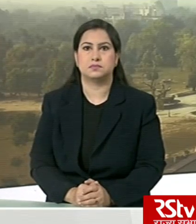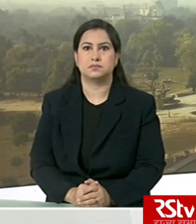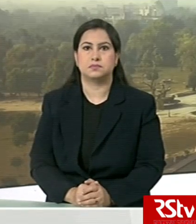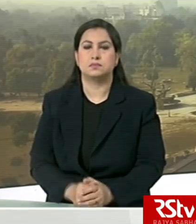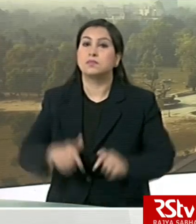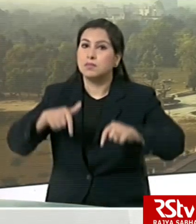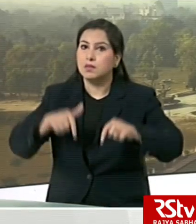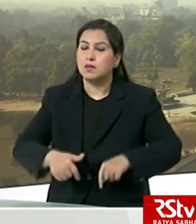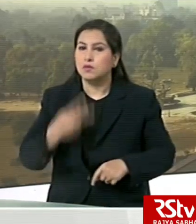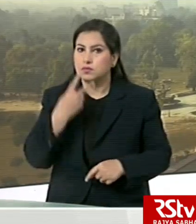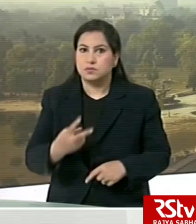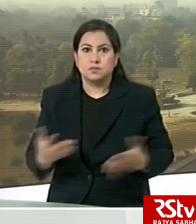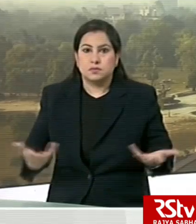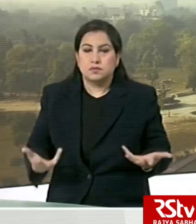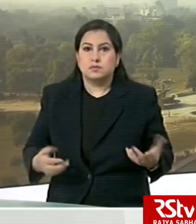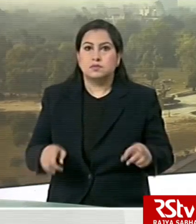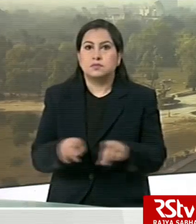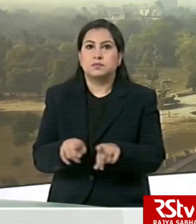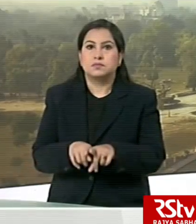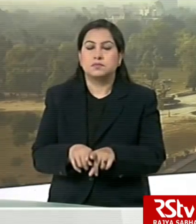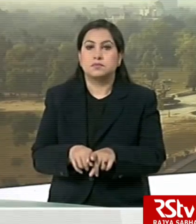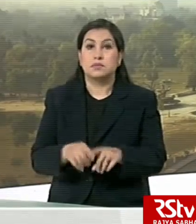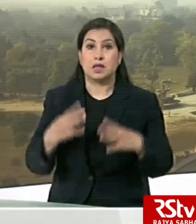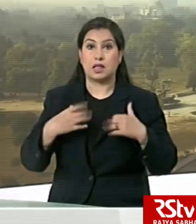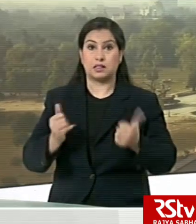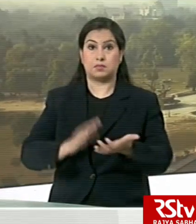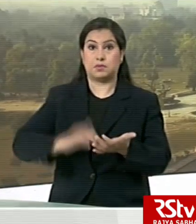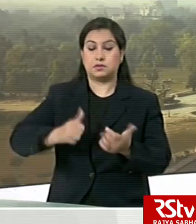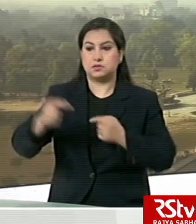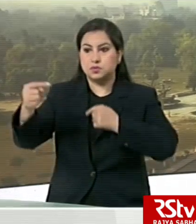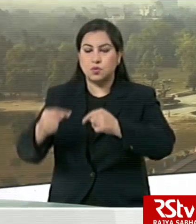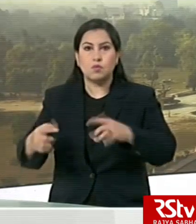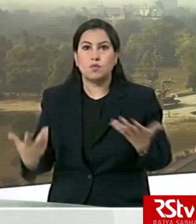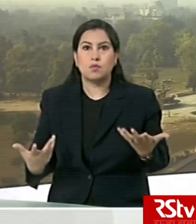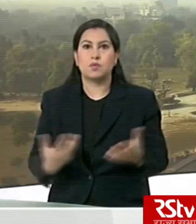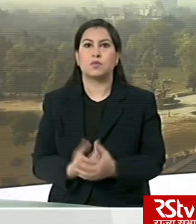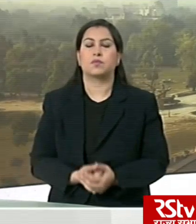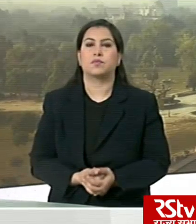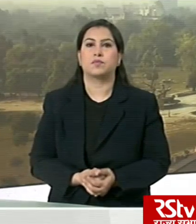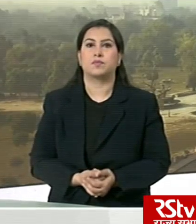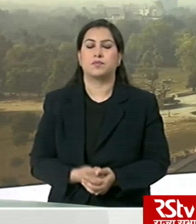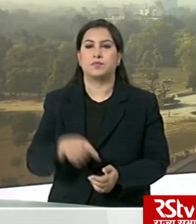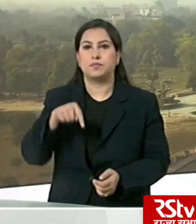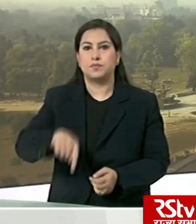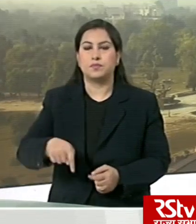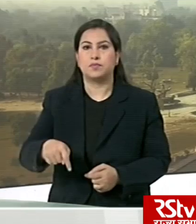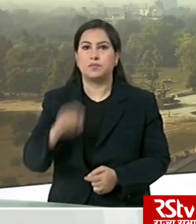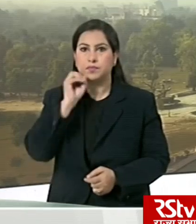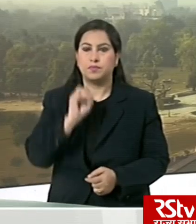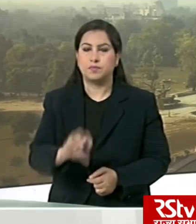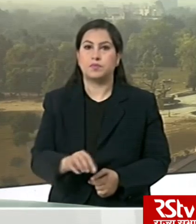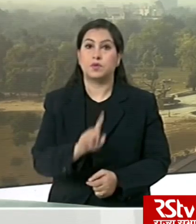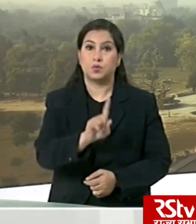And let's now, in fact, also tell you about the big takeaways from the Health Ministry's briefing. And that briefing spoke about the